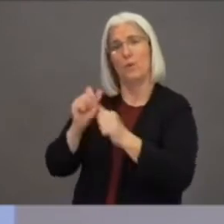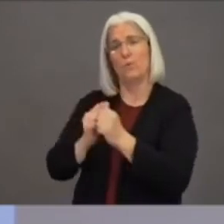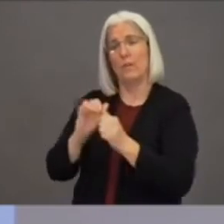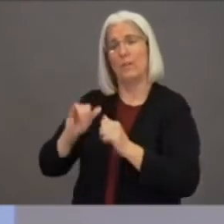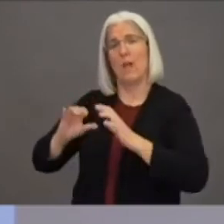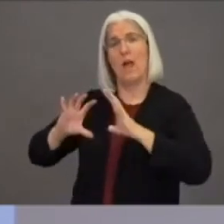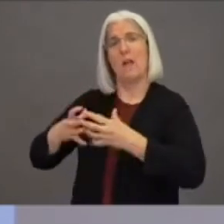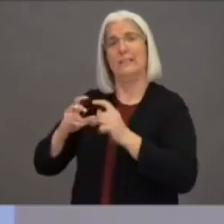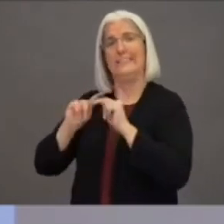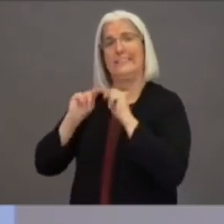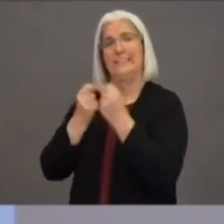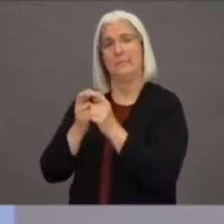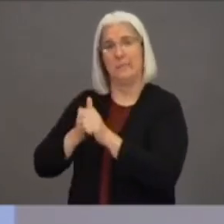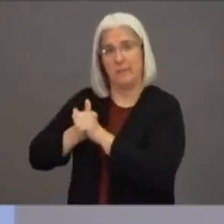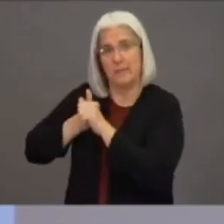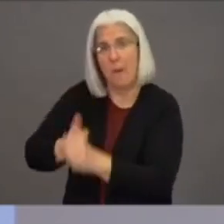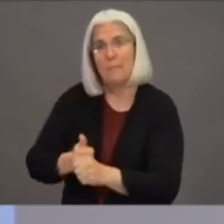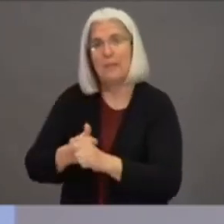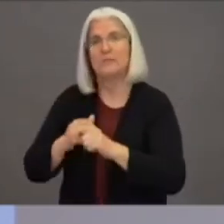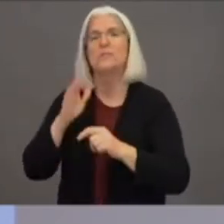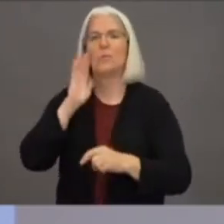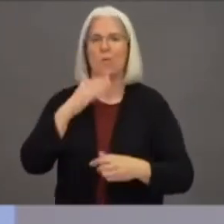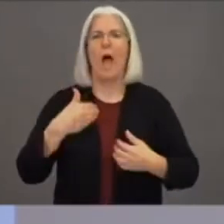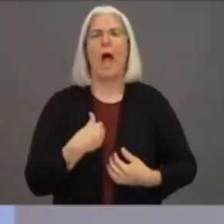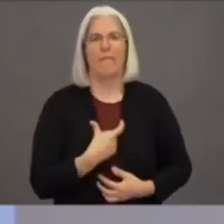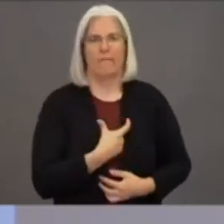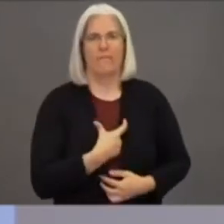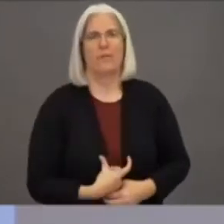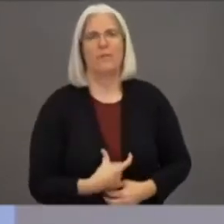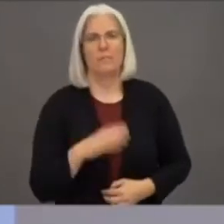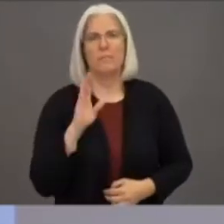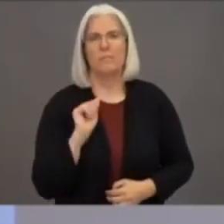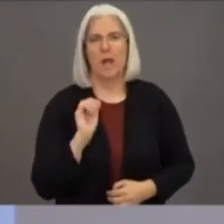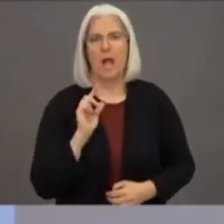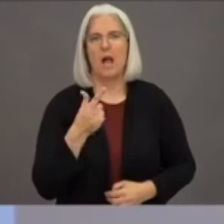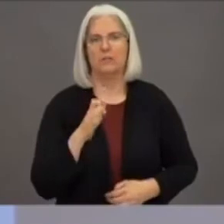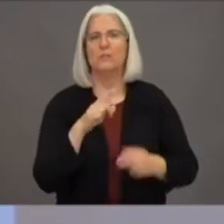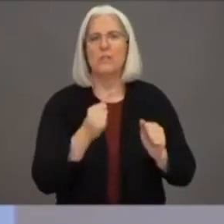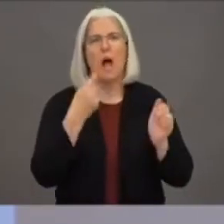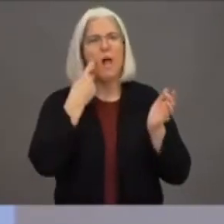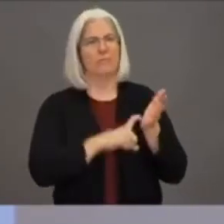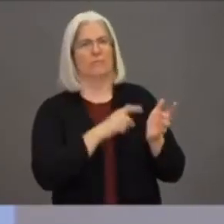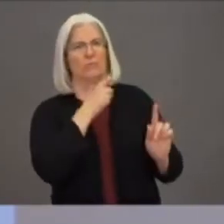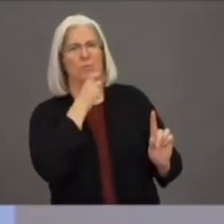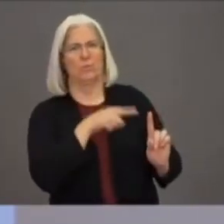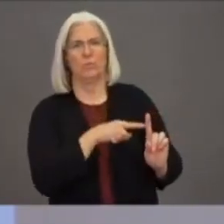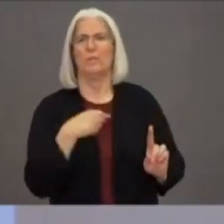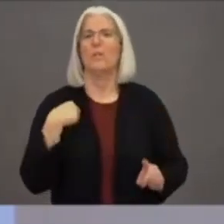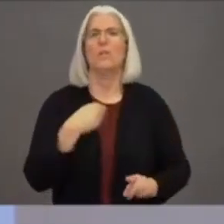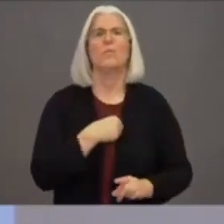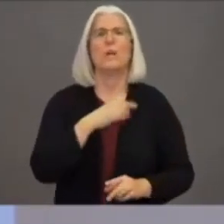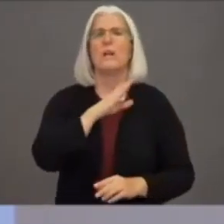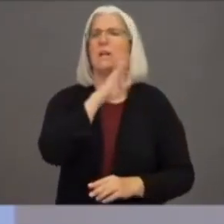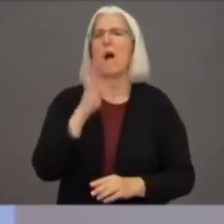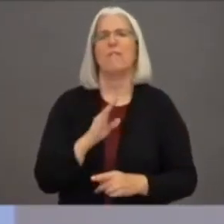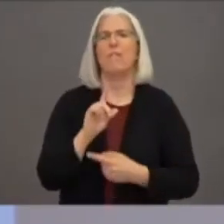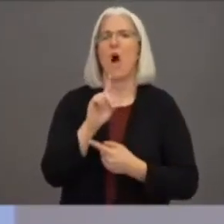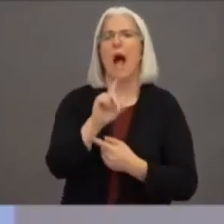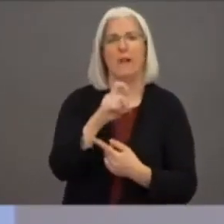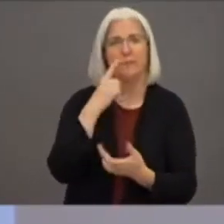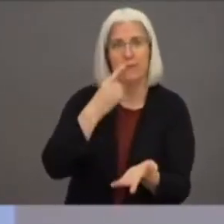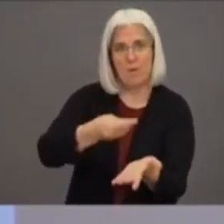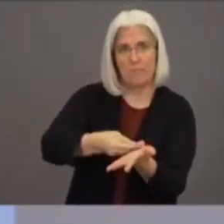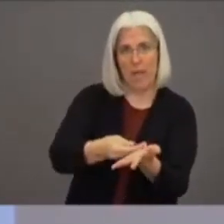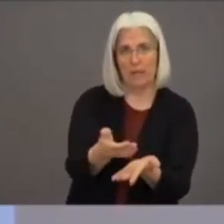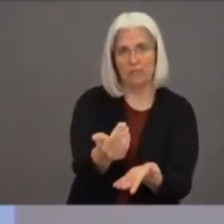or your personal information such as your social security number or your ID number. So,